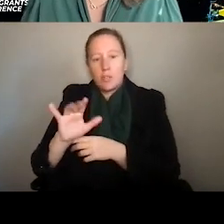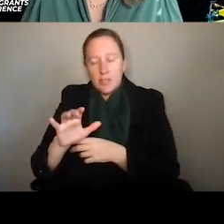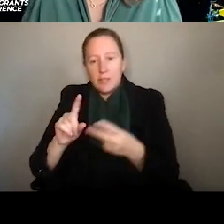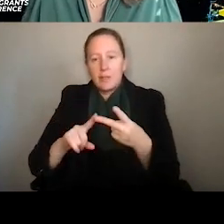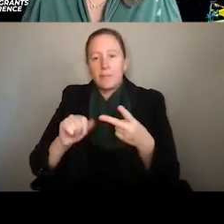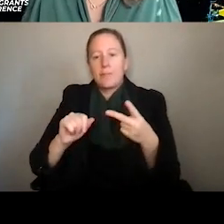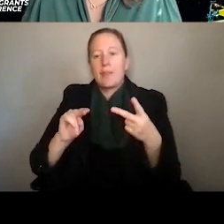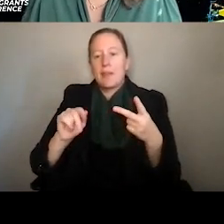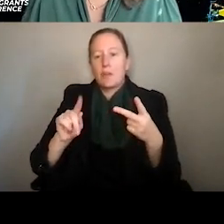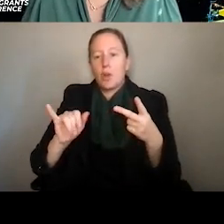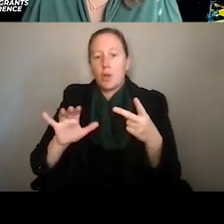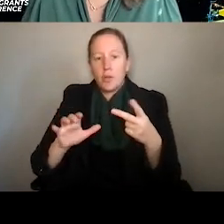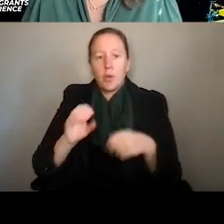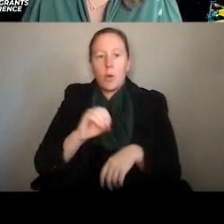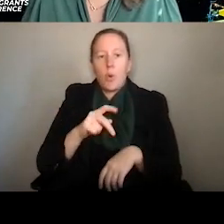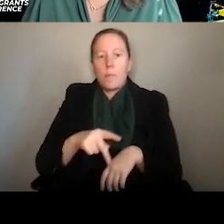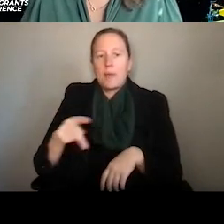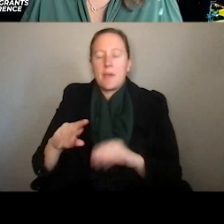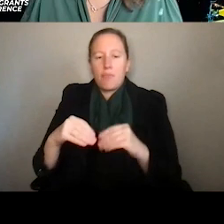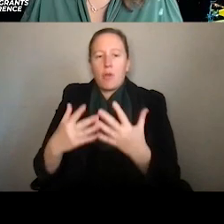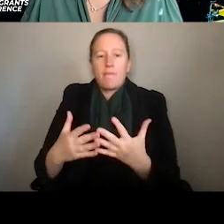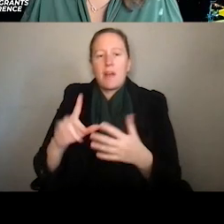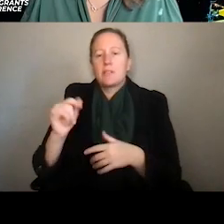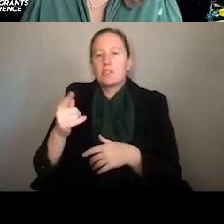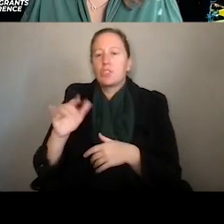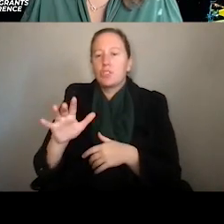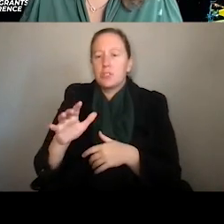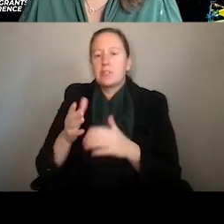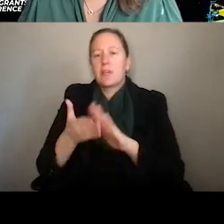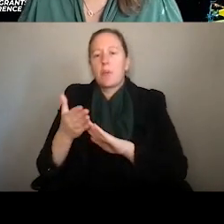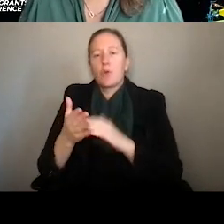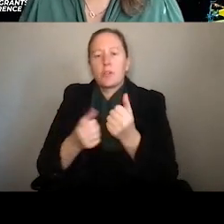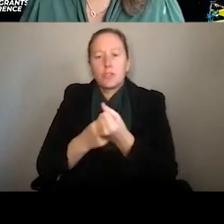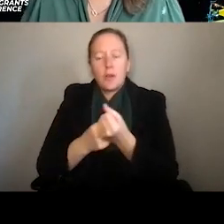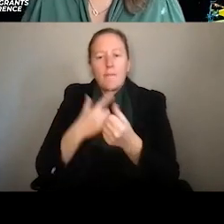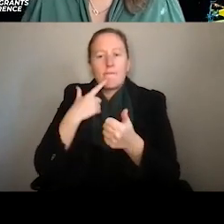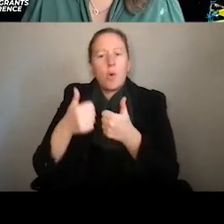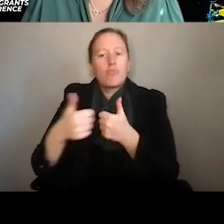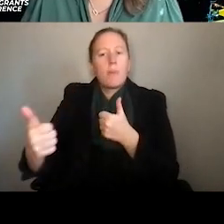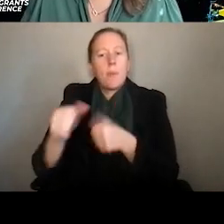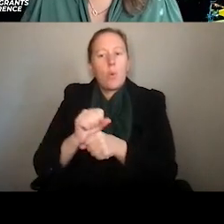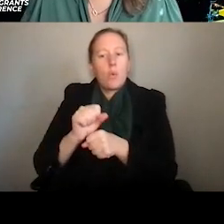OPP also provides logistical and operational support for work in remote locations in both regions.